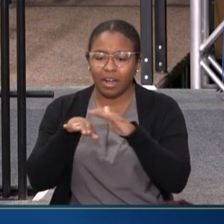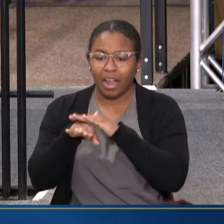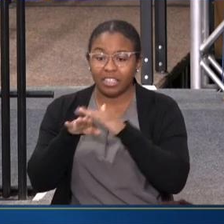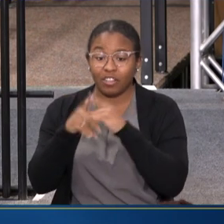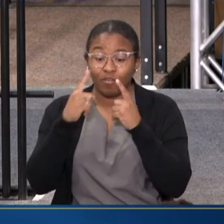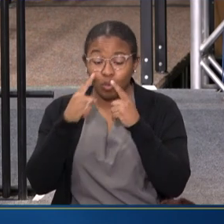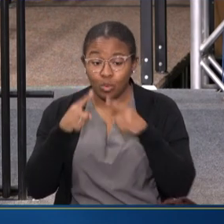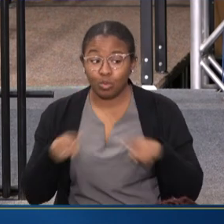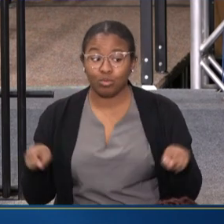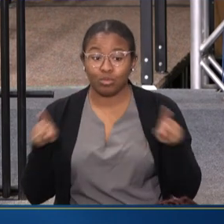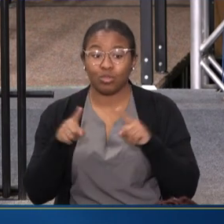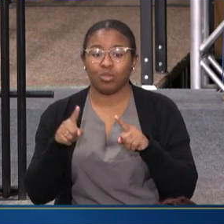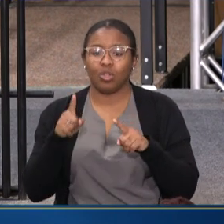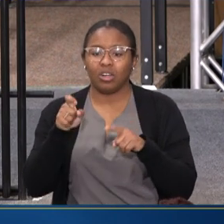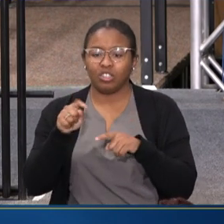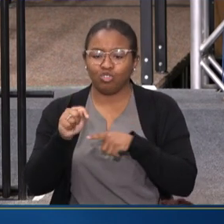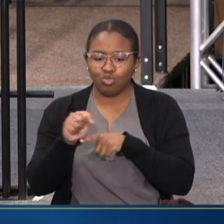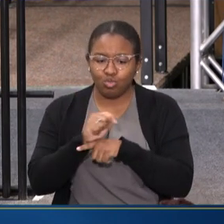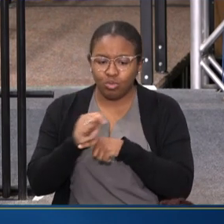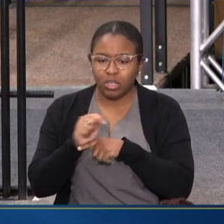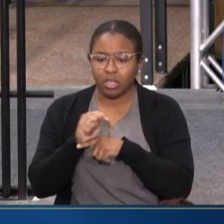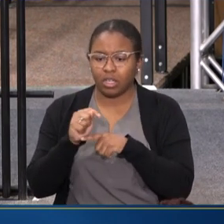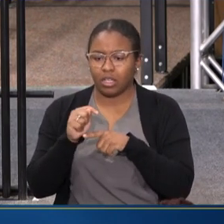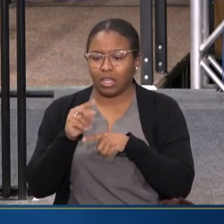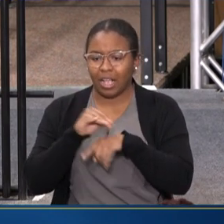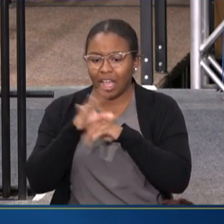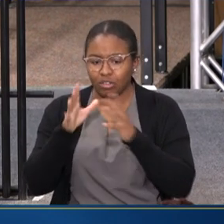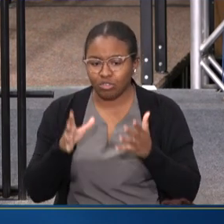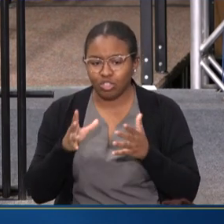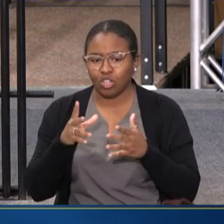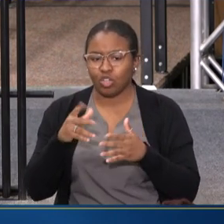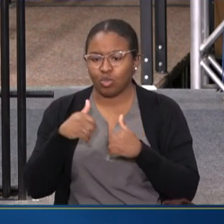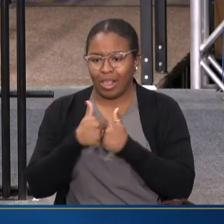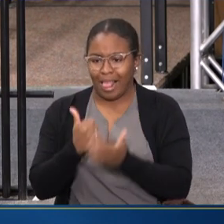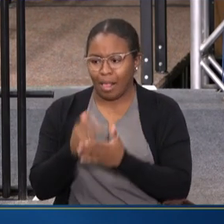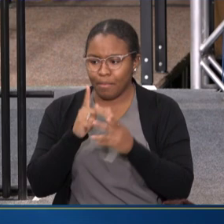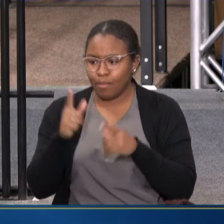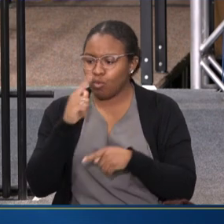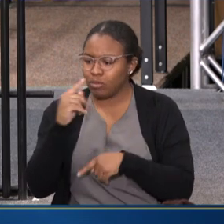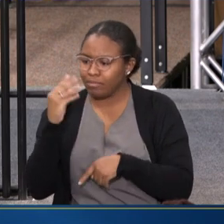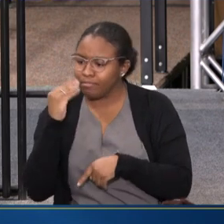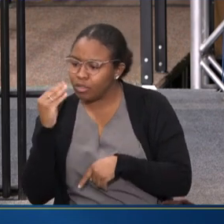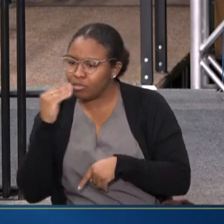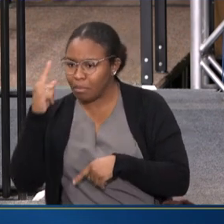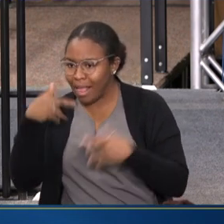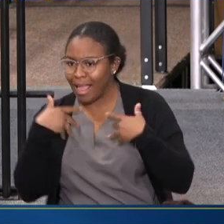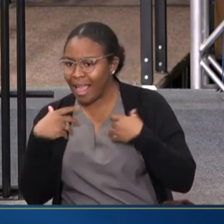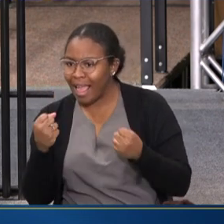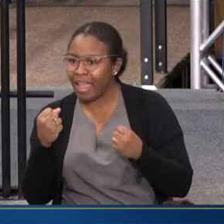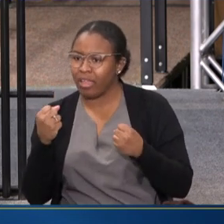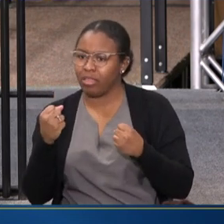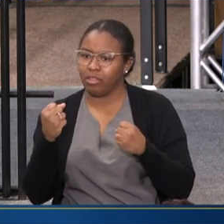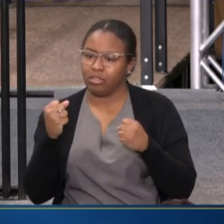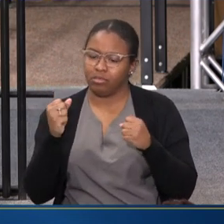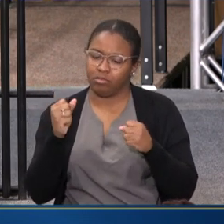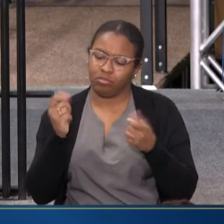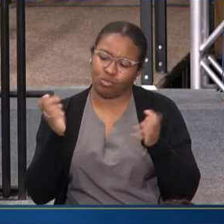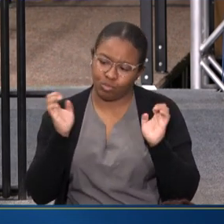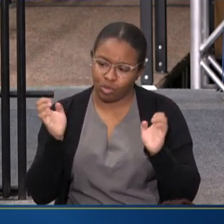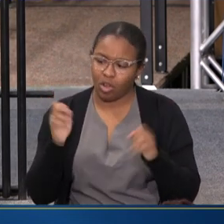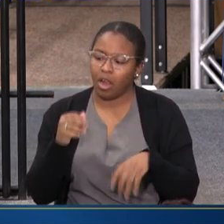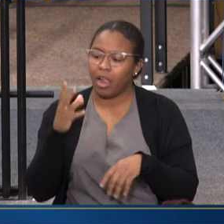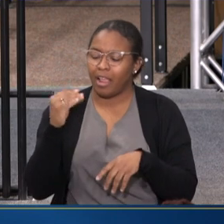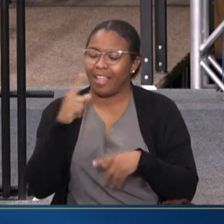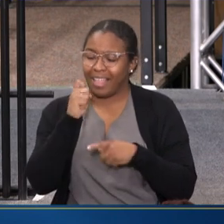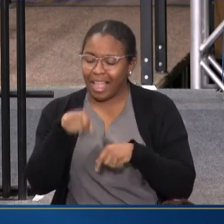FOR YOU TO TRAIN CRISIS COUNSELORS WHO HELP PEOPLE EXPERIENCING MENTAL HEALTH RELATED DISTRESS AND CAN